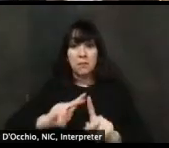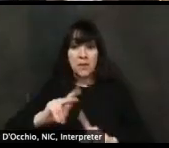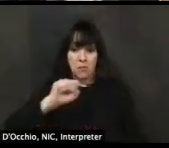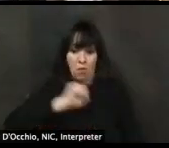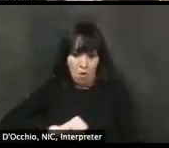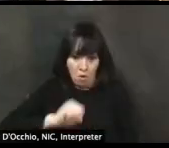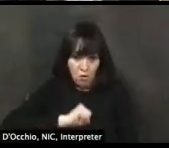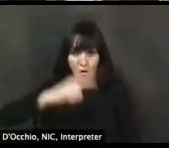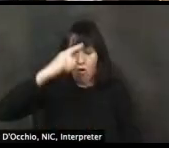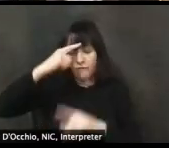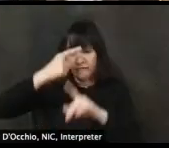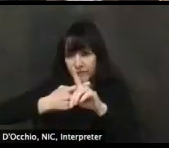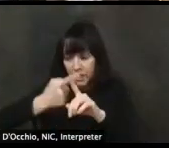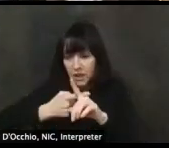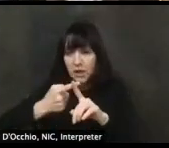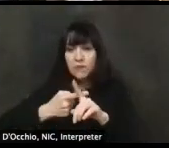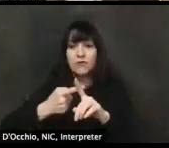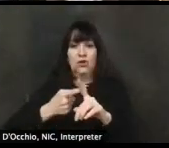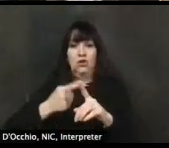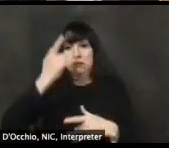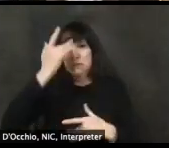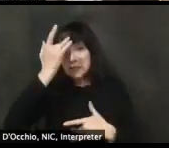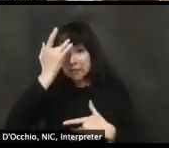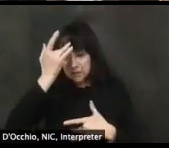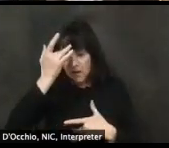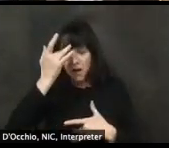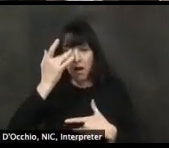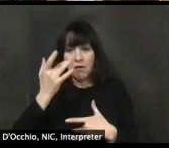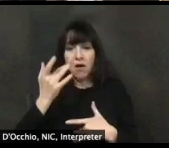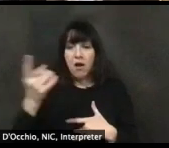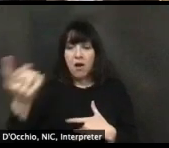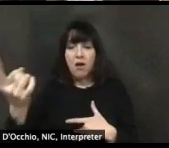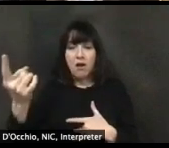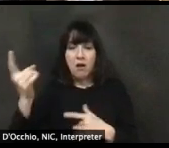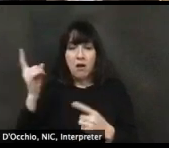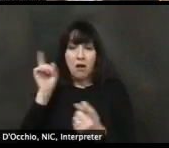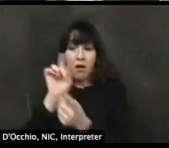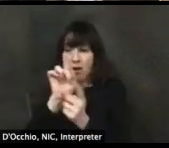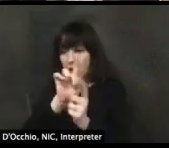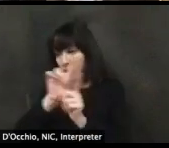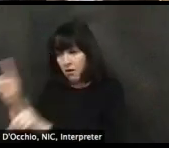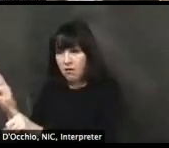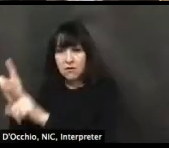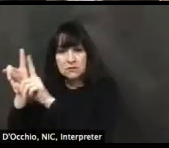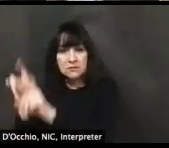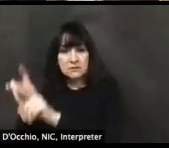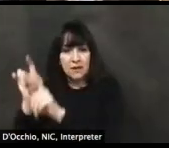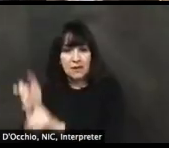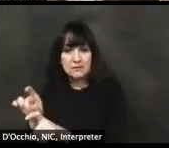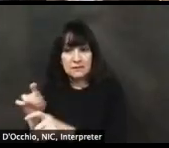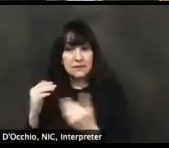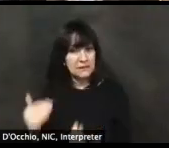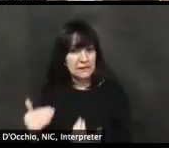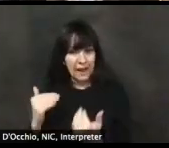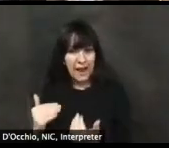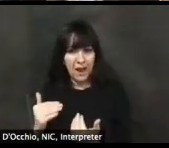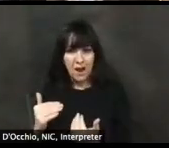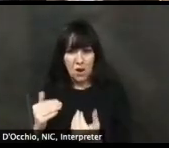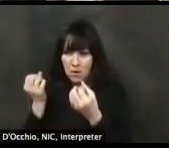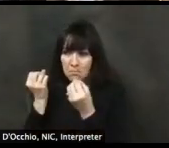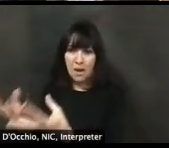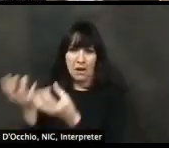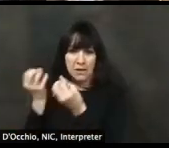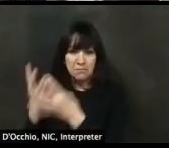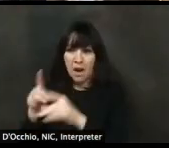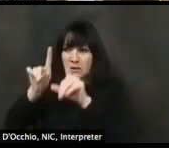know, that many people without symptoms are, are spreading the infection. So you're going to hear a lot more from us and you're going to see a lot more